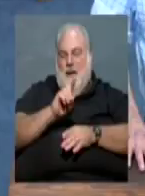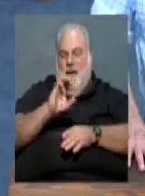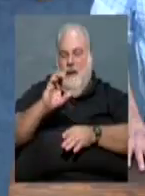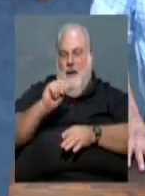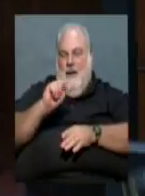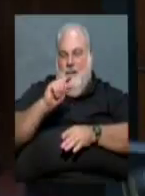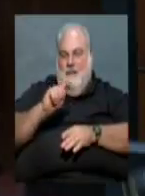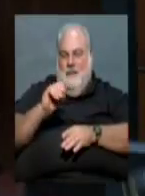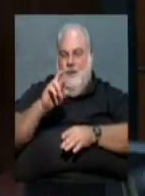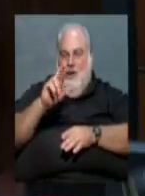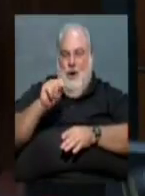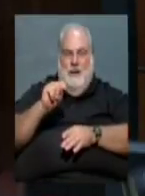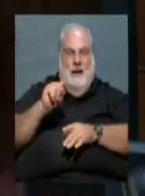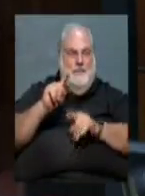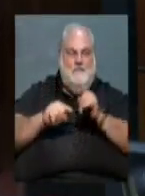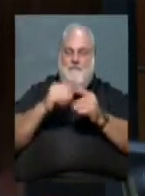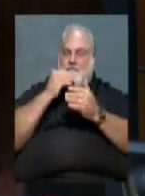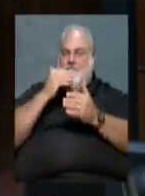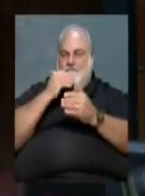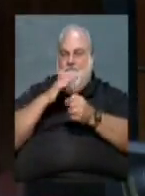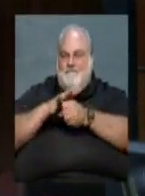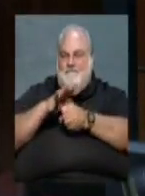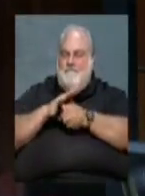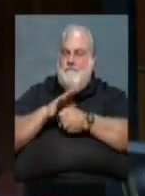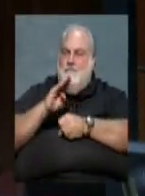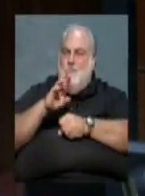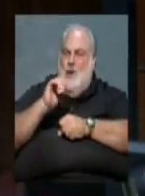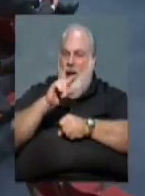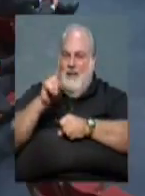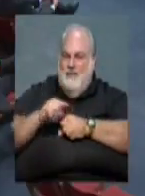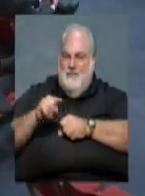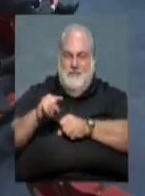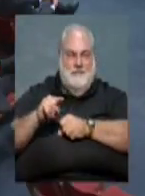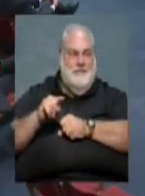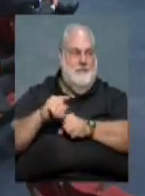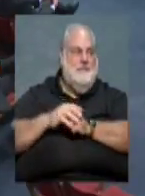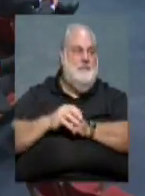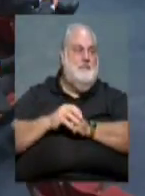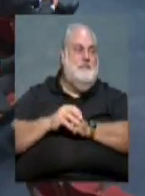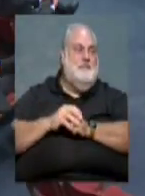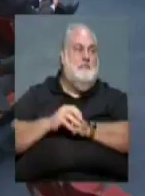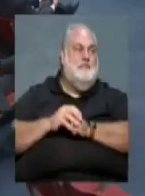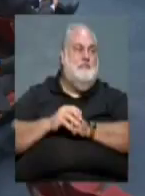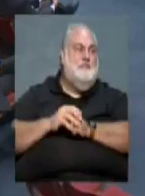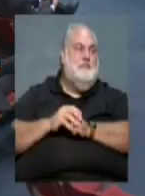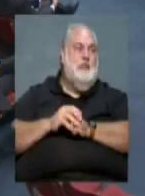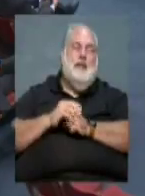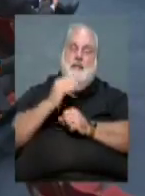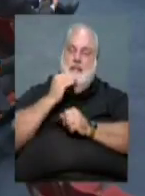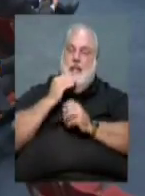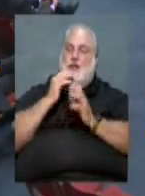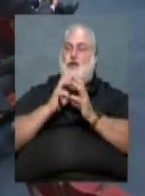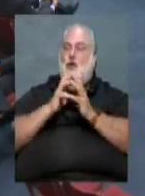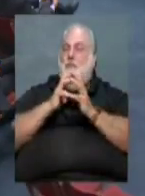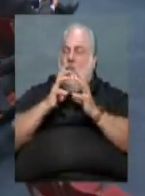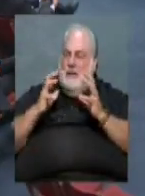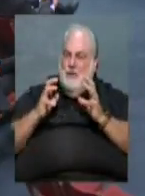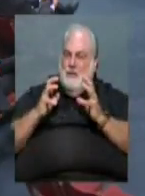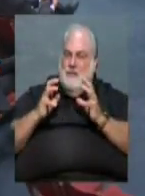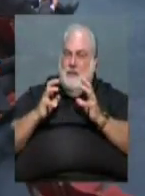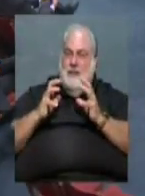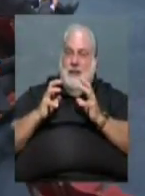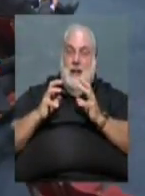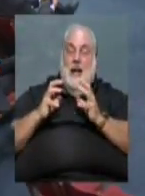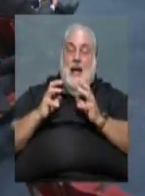And I can't thank you enough. Brad, that's great. So, again, thank you very much for the opportunity. Yeah, I am going to